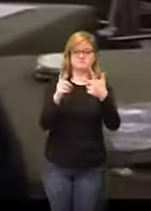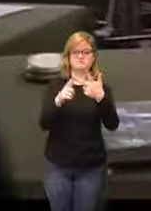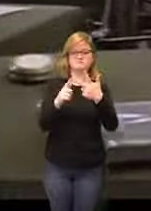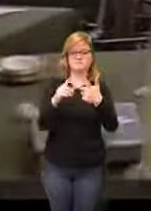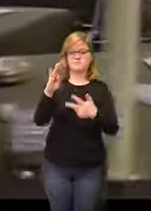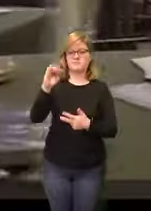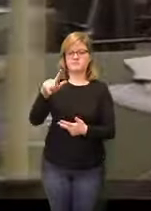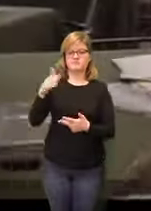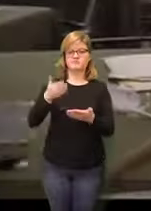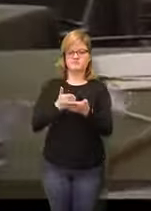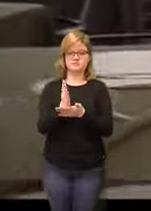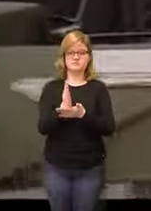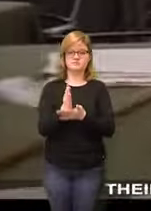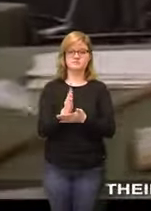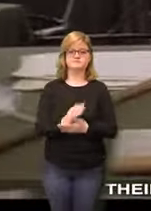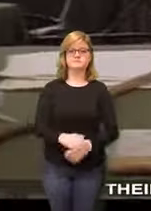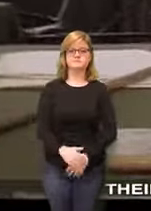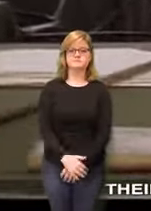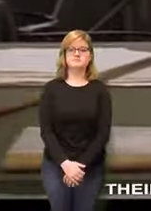and the Bill of Rights